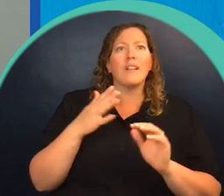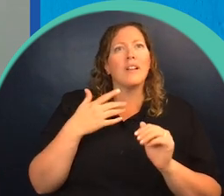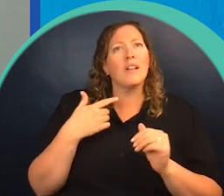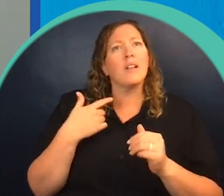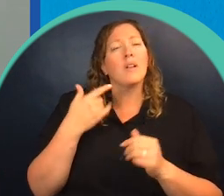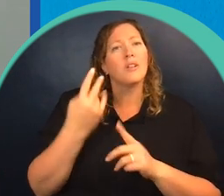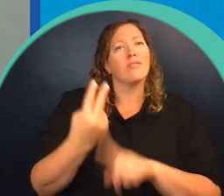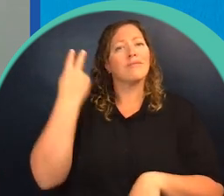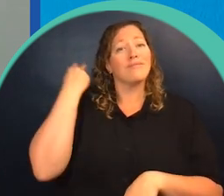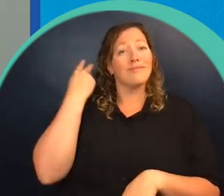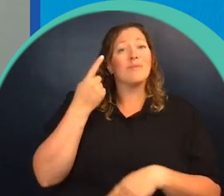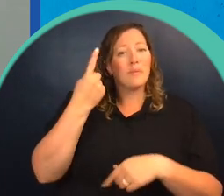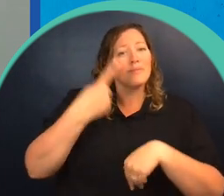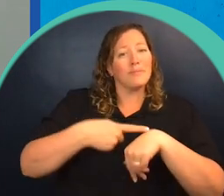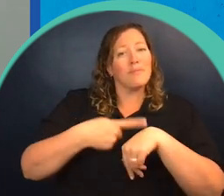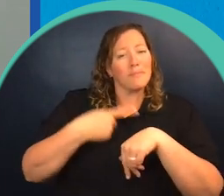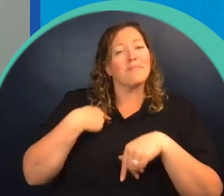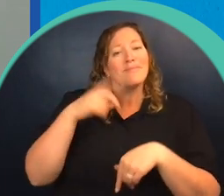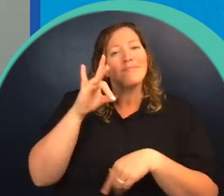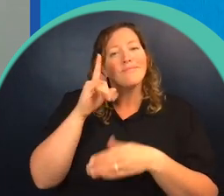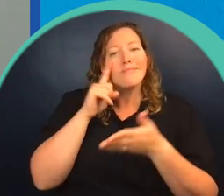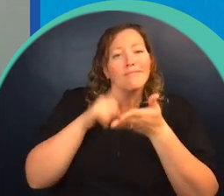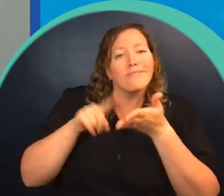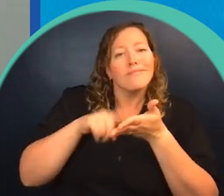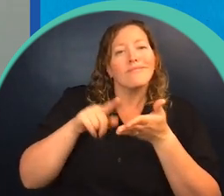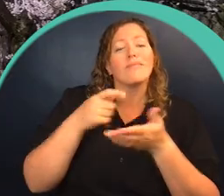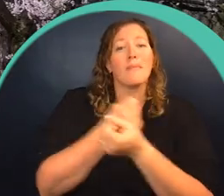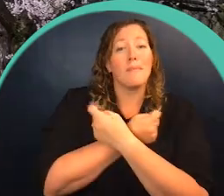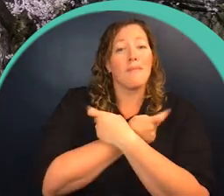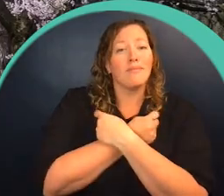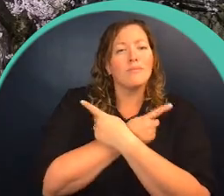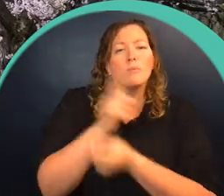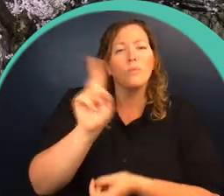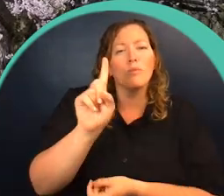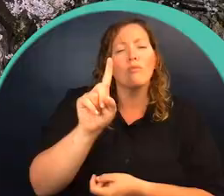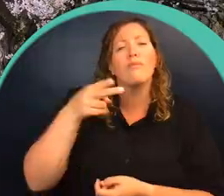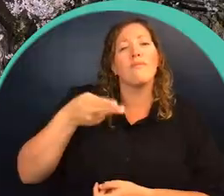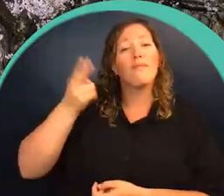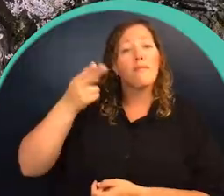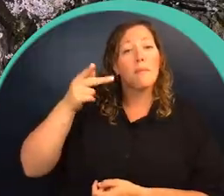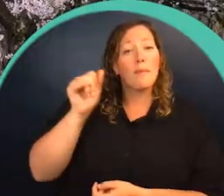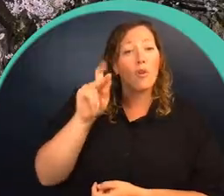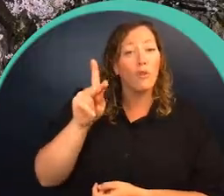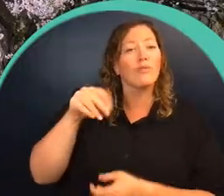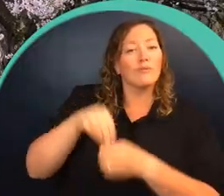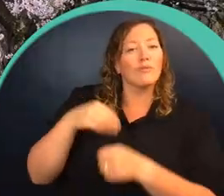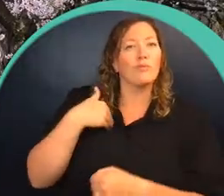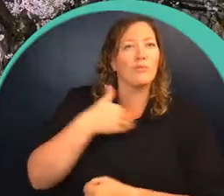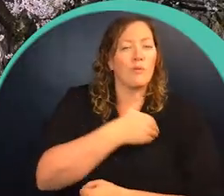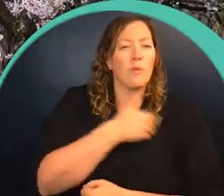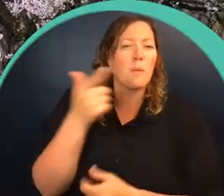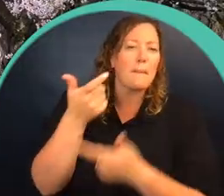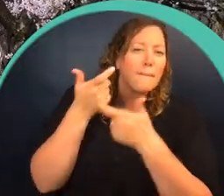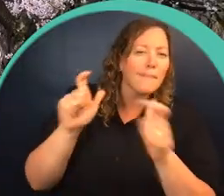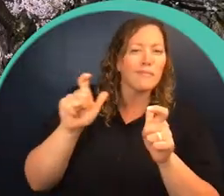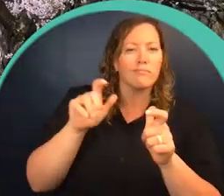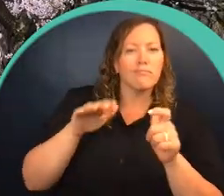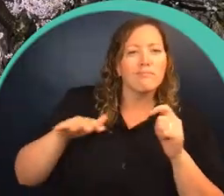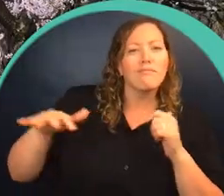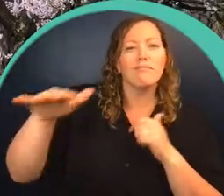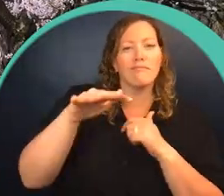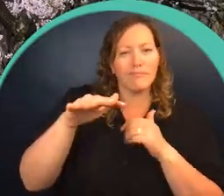studying the big brown bats that live in High Park, one of Toronto, Ontario's largest fully urban parks.